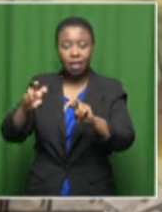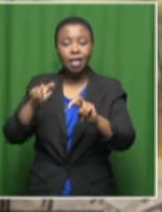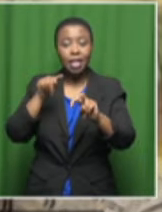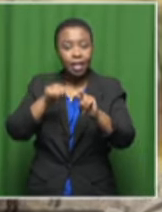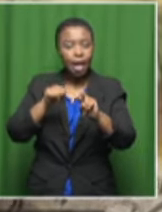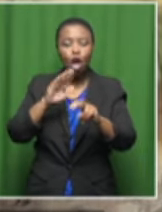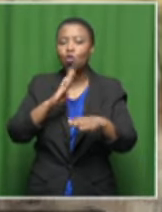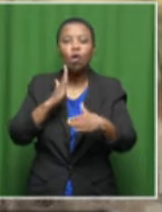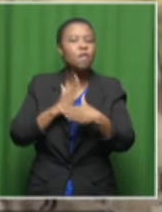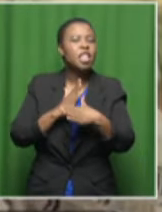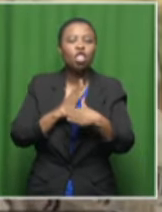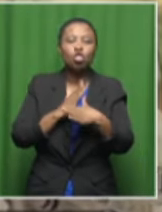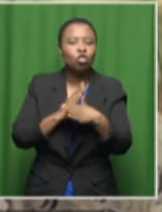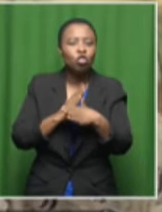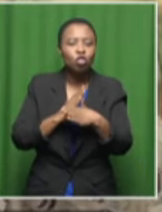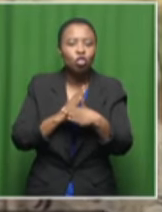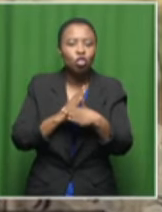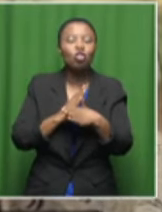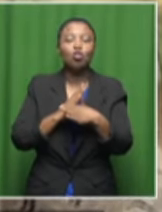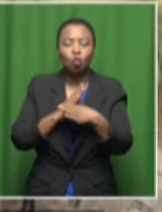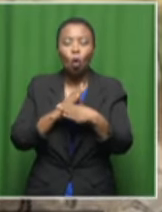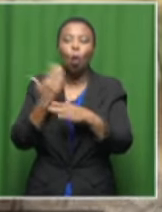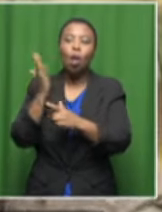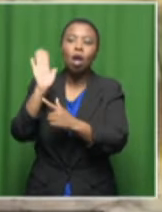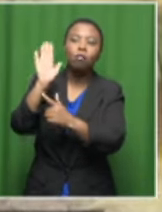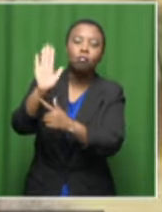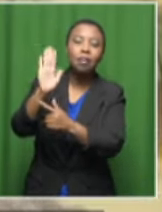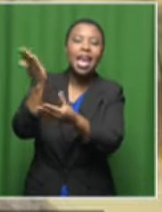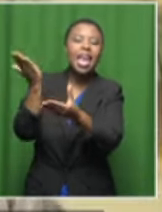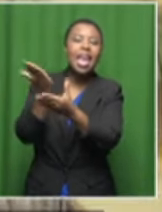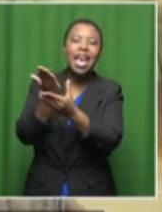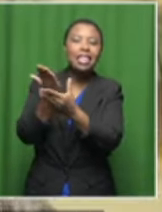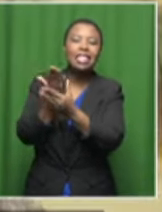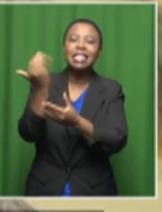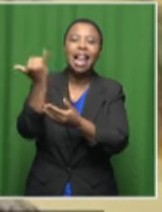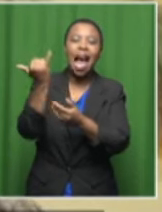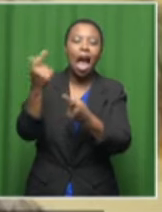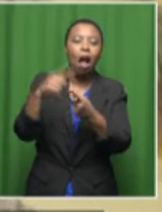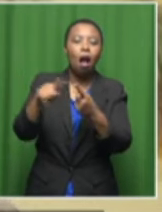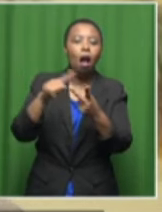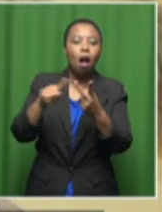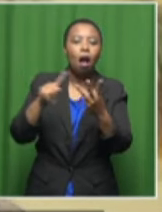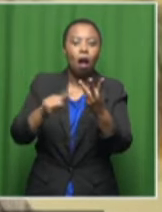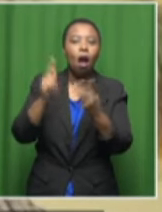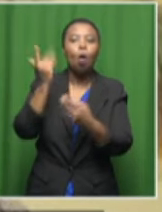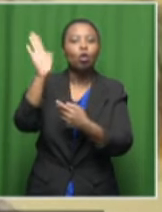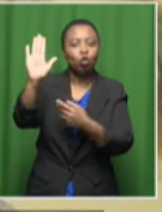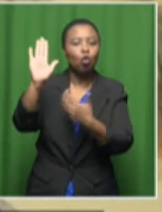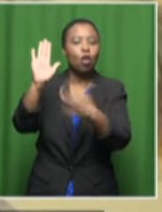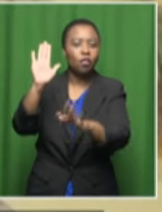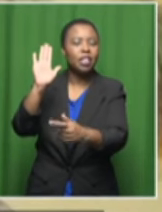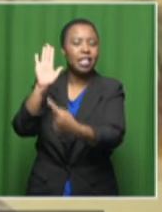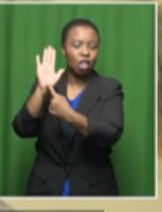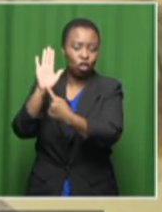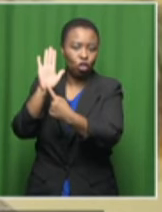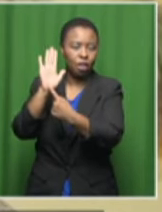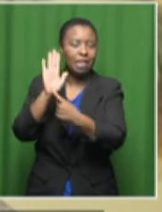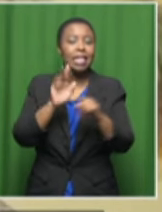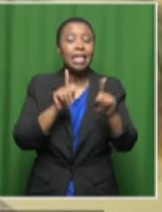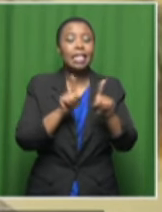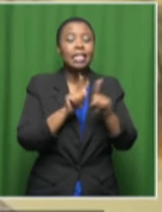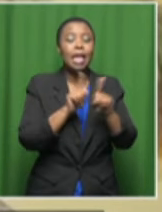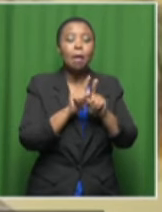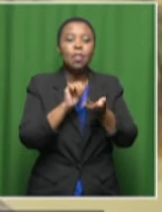And we gave an indication of what those cases were. And we know that the Amnesty Committee